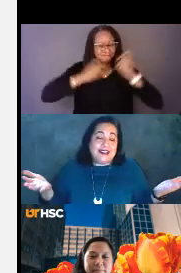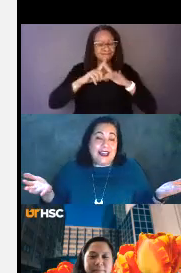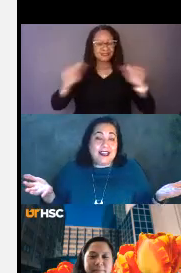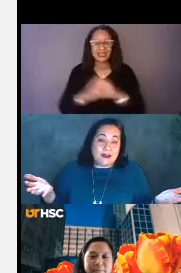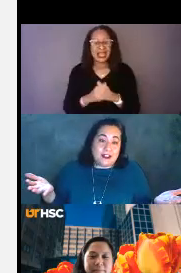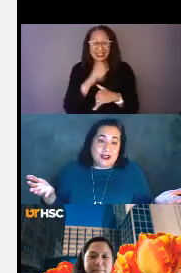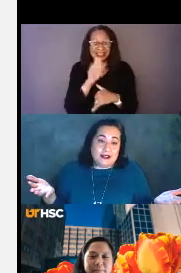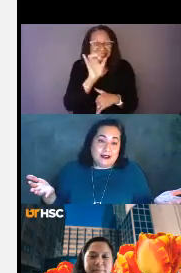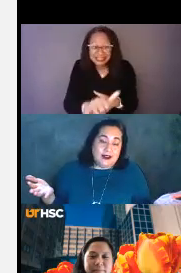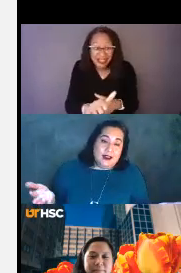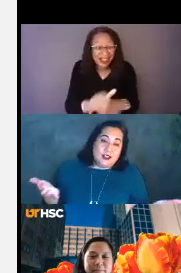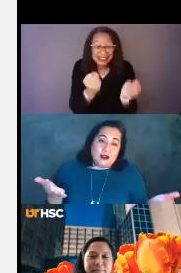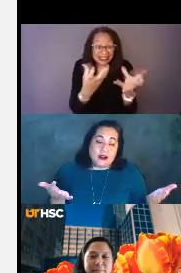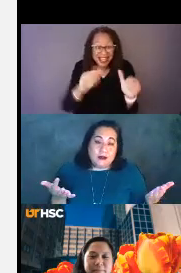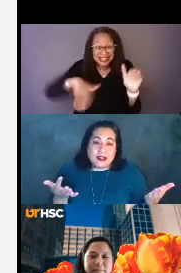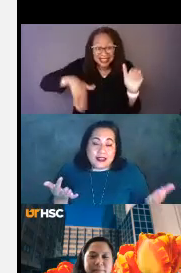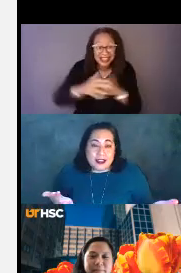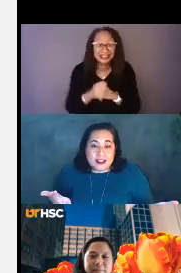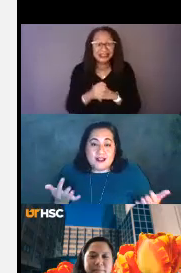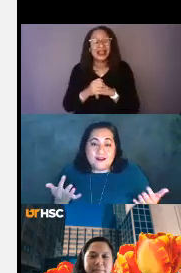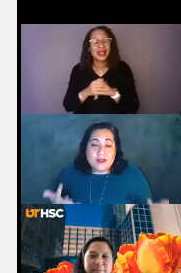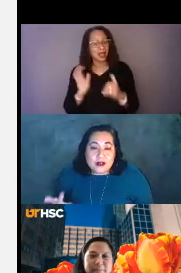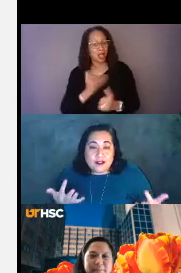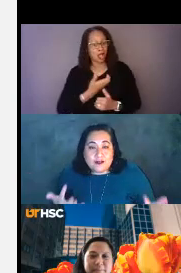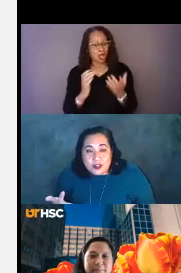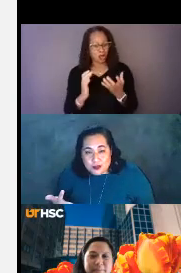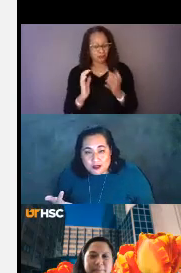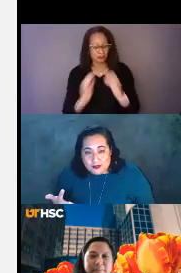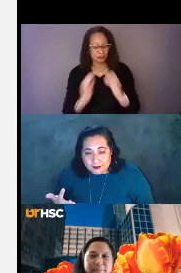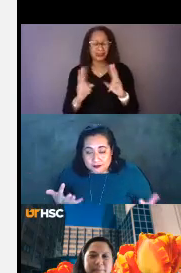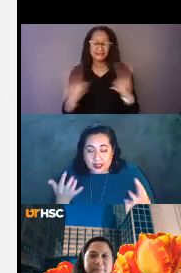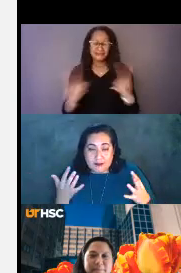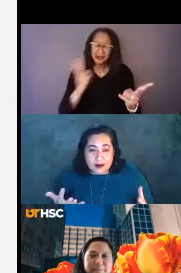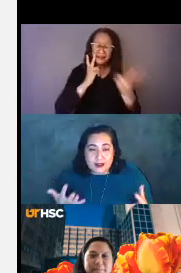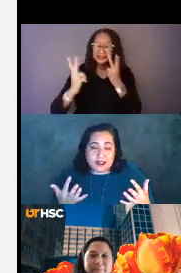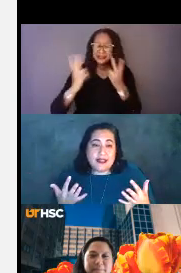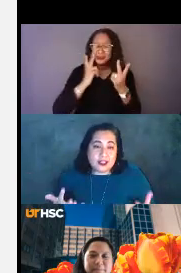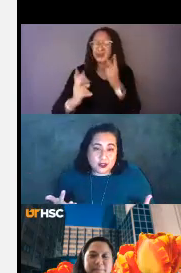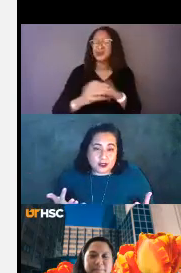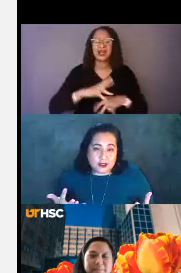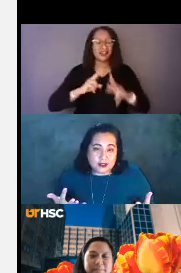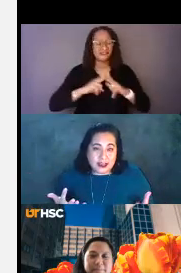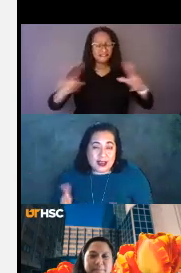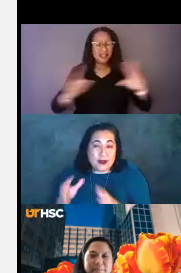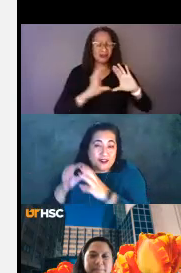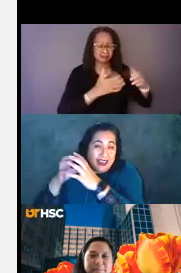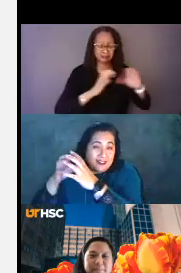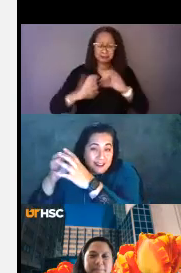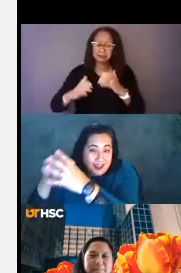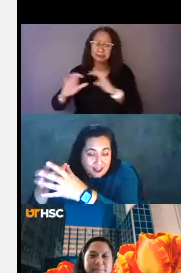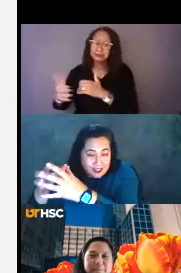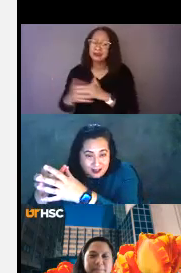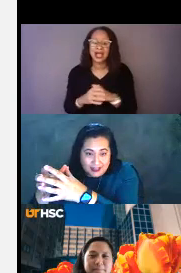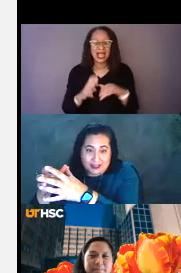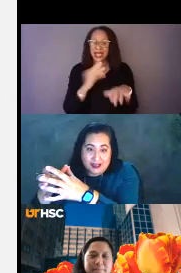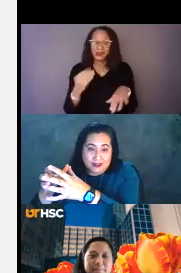even sign language yet. So our communication is very visual and very contextual. And we have not even